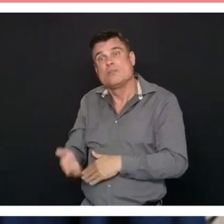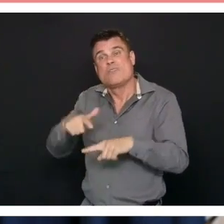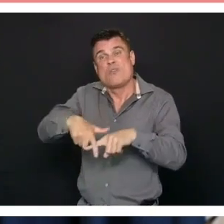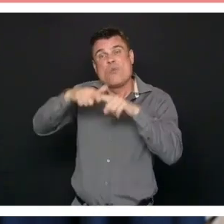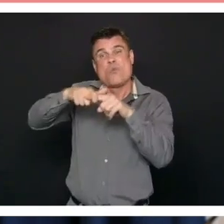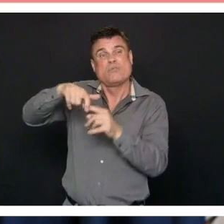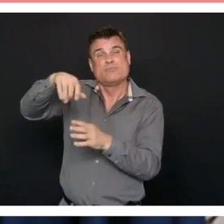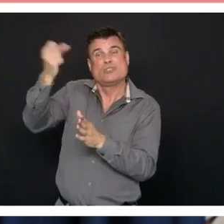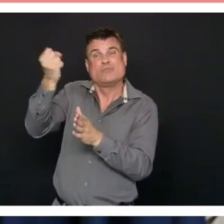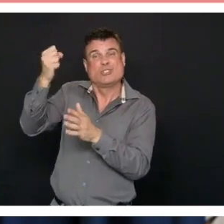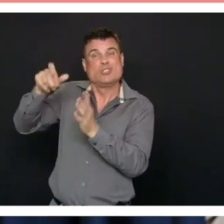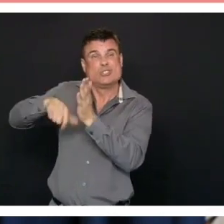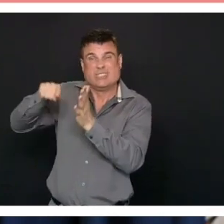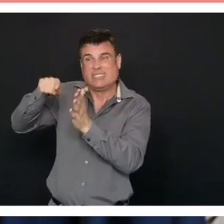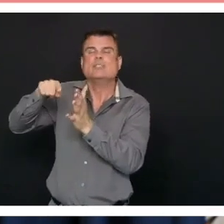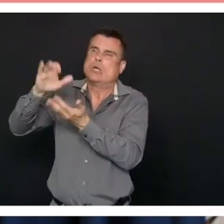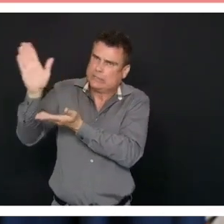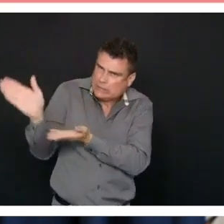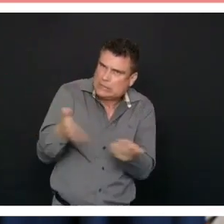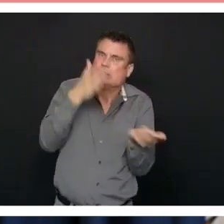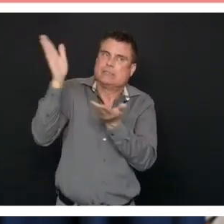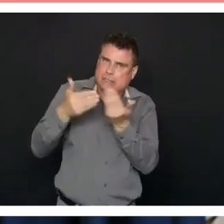Next we have a question from Rob Shaw